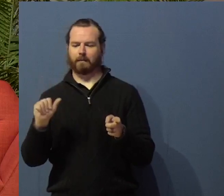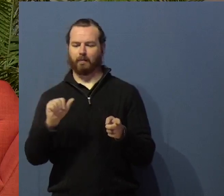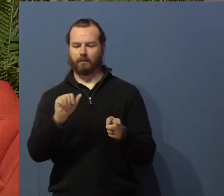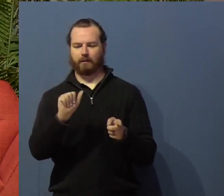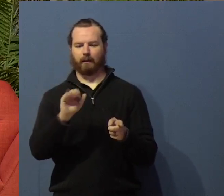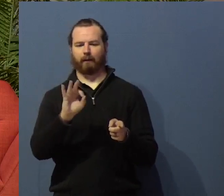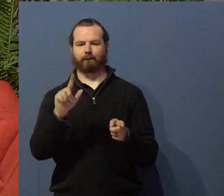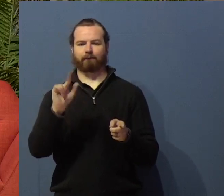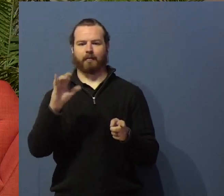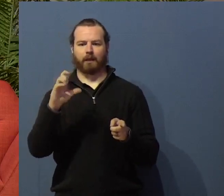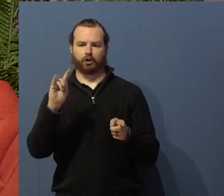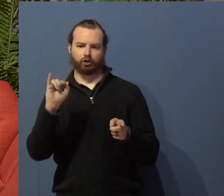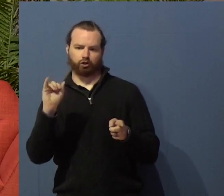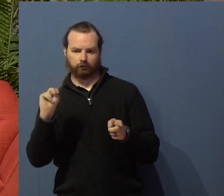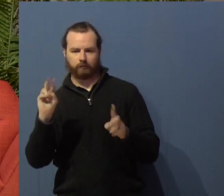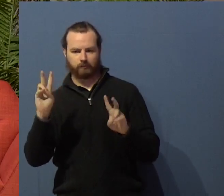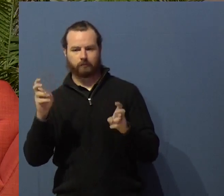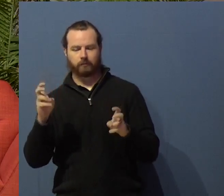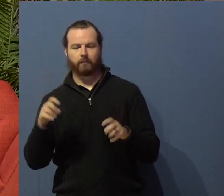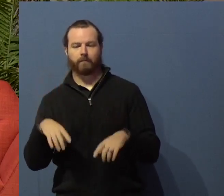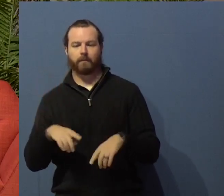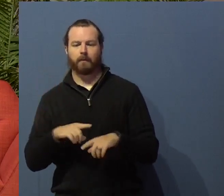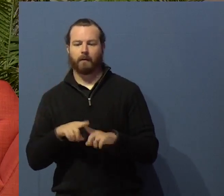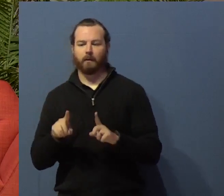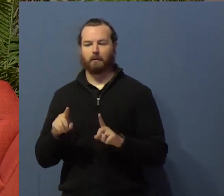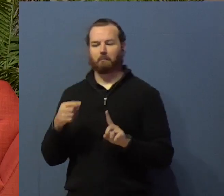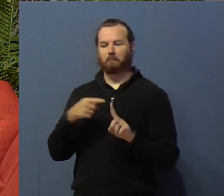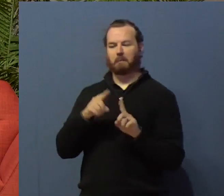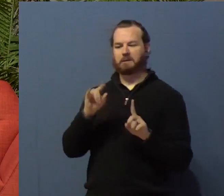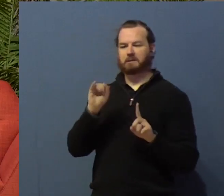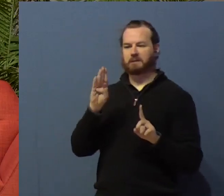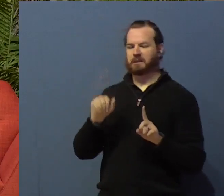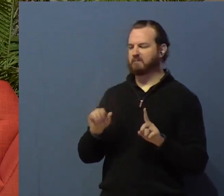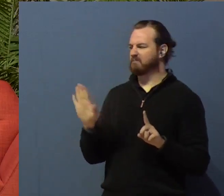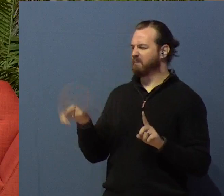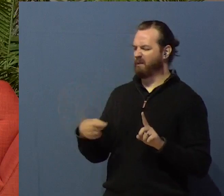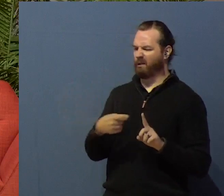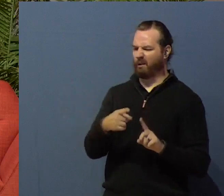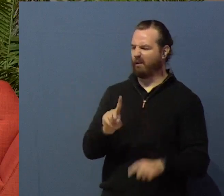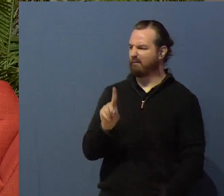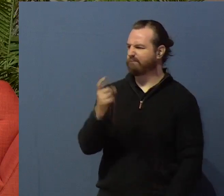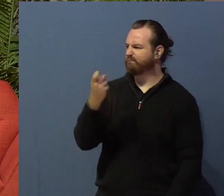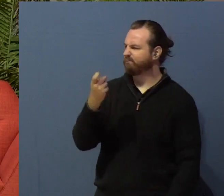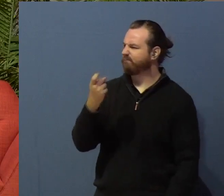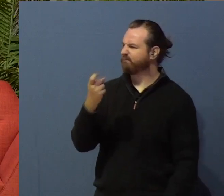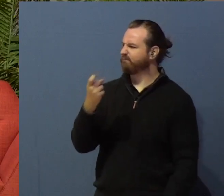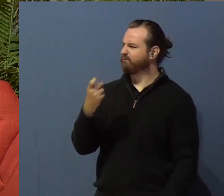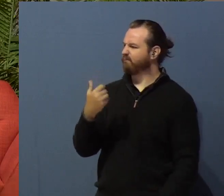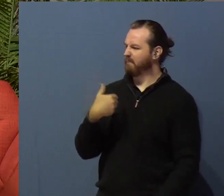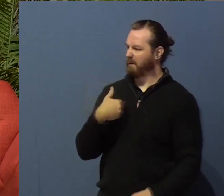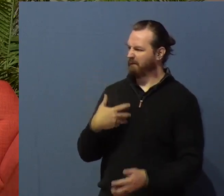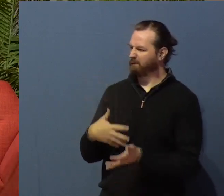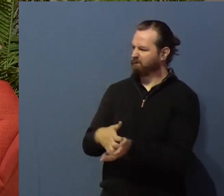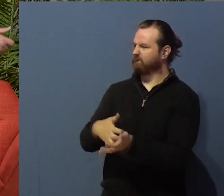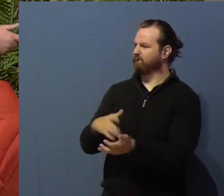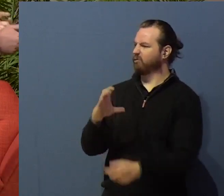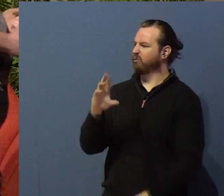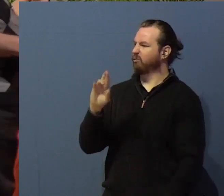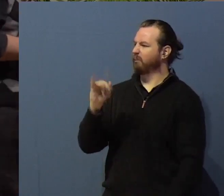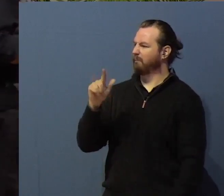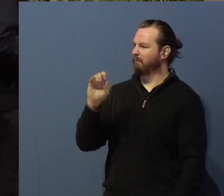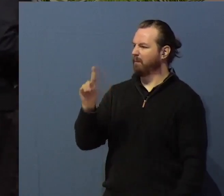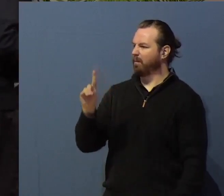anymore. But it's a negative term. He's somebody who's broken. And what that said to me when I was studying that in seminary,